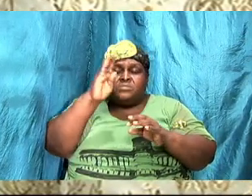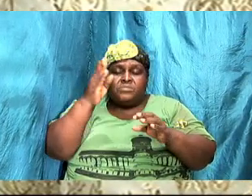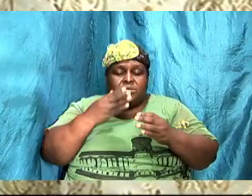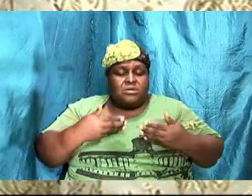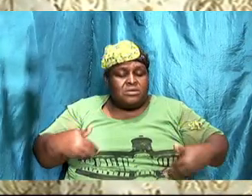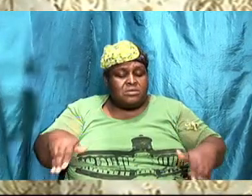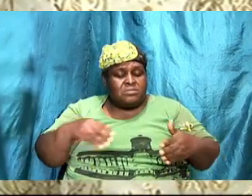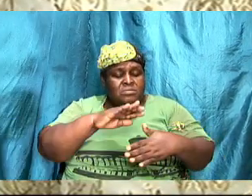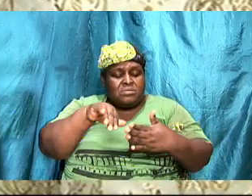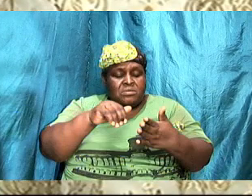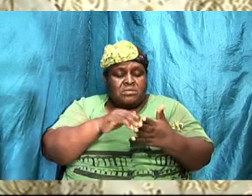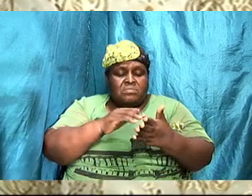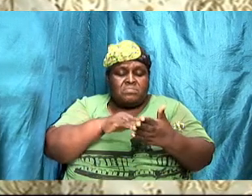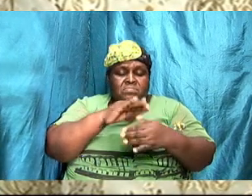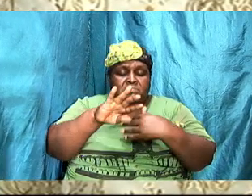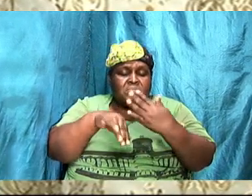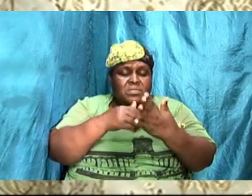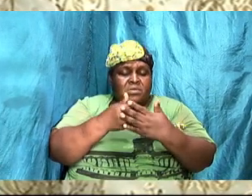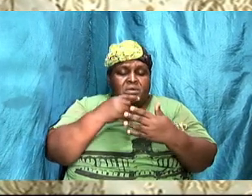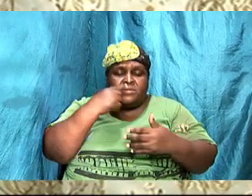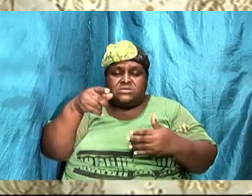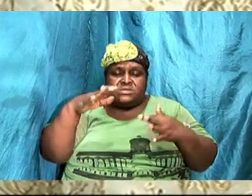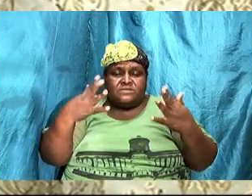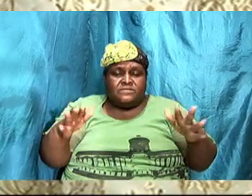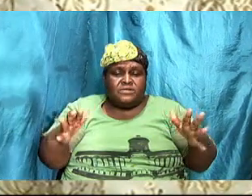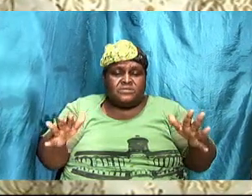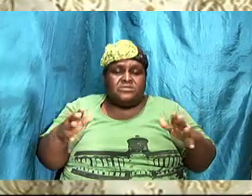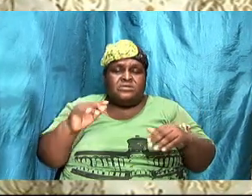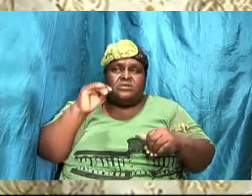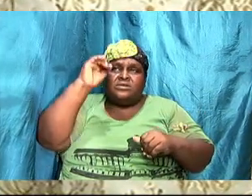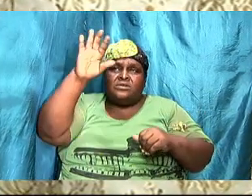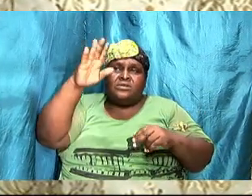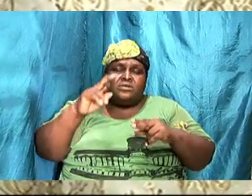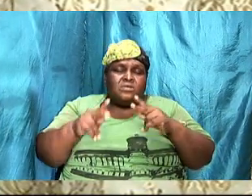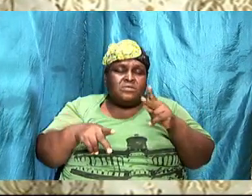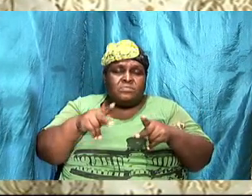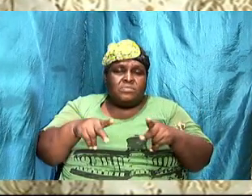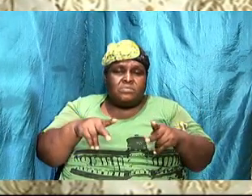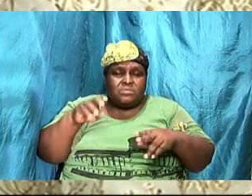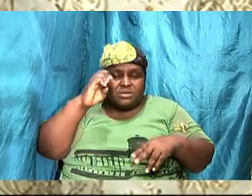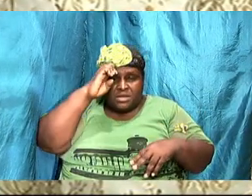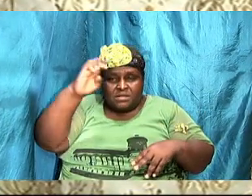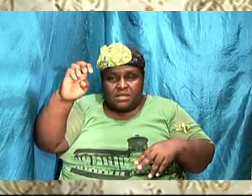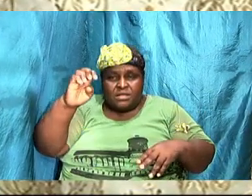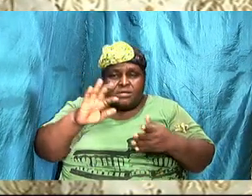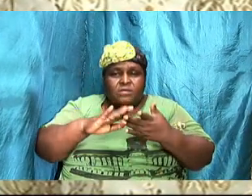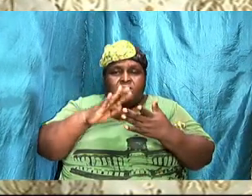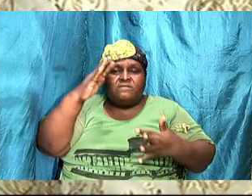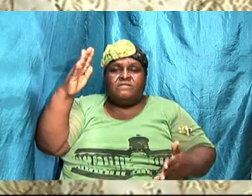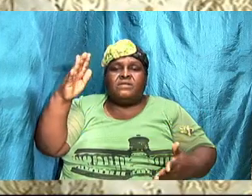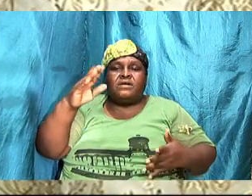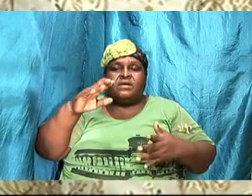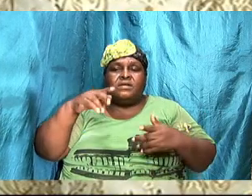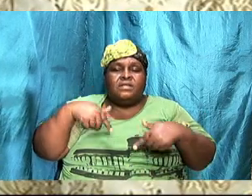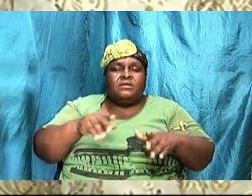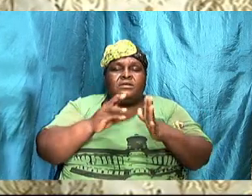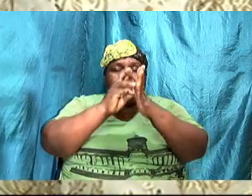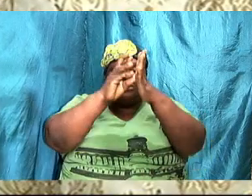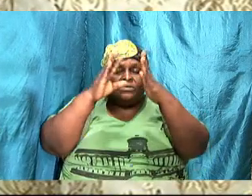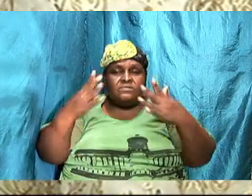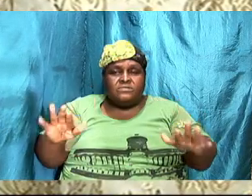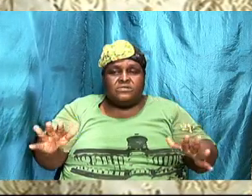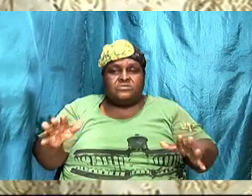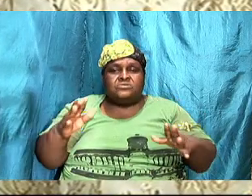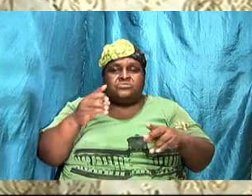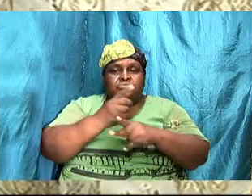We pray that when all is said and done tonight, that your people be edified and you'll be glorified. Let your will be done right now, we